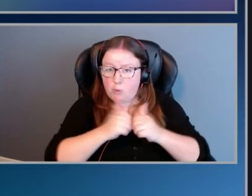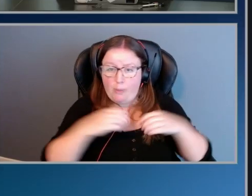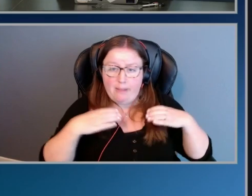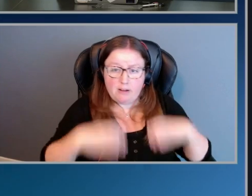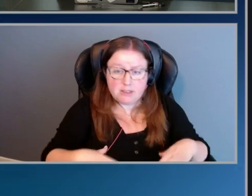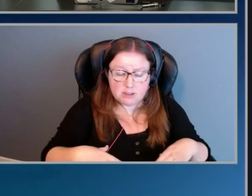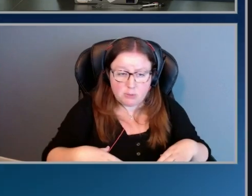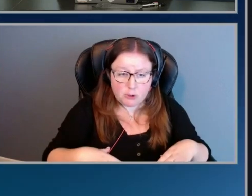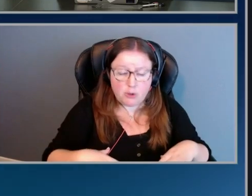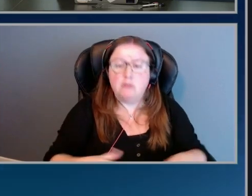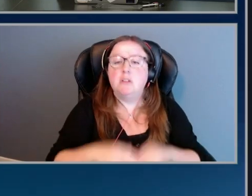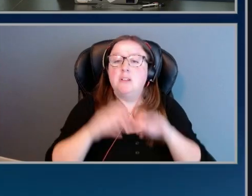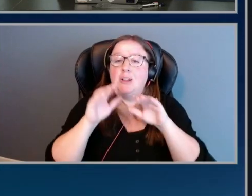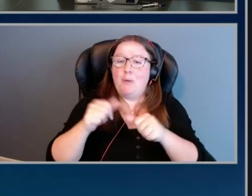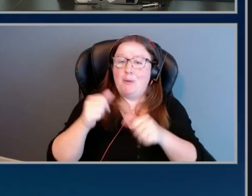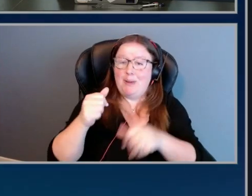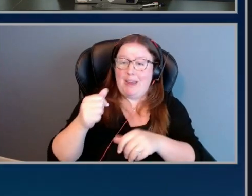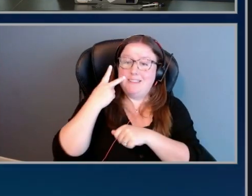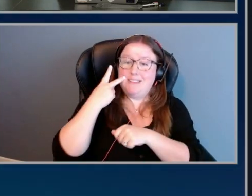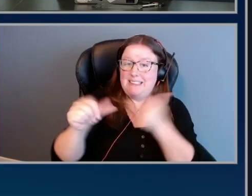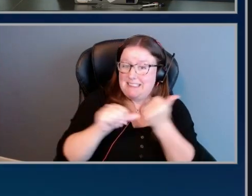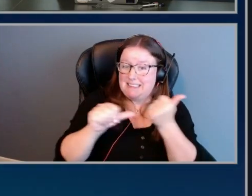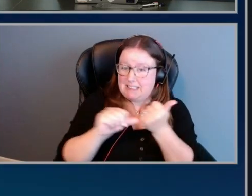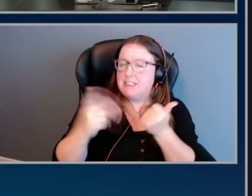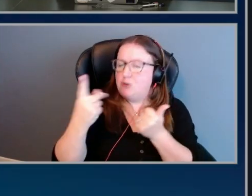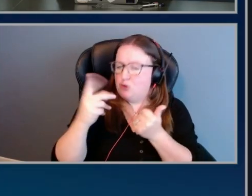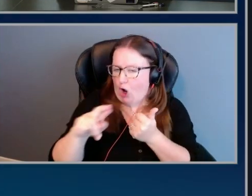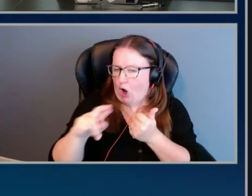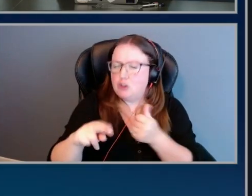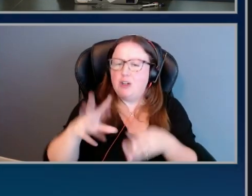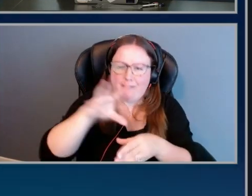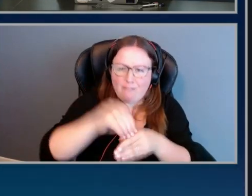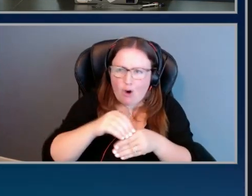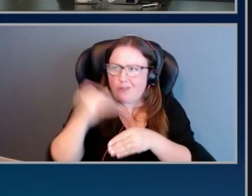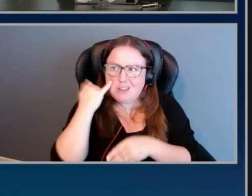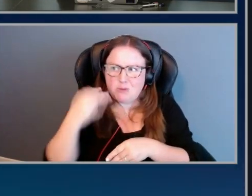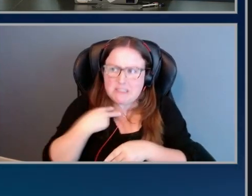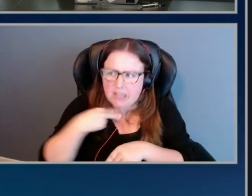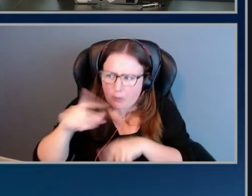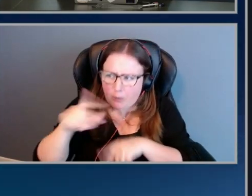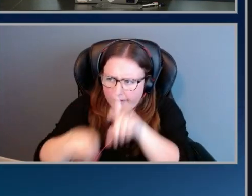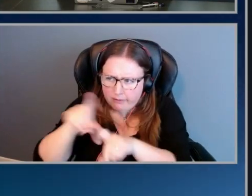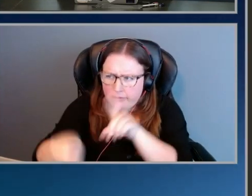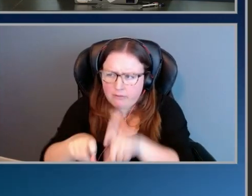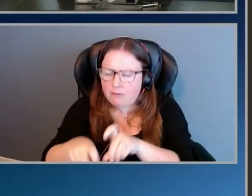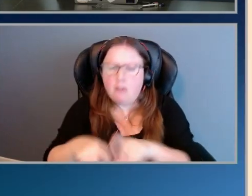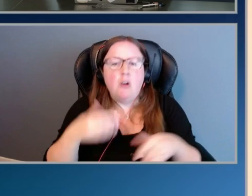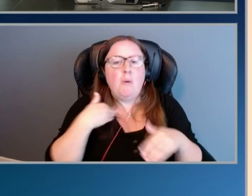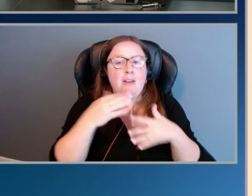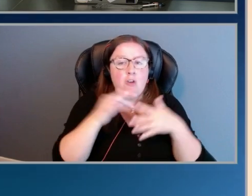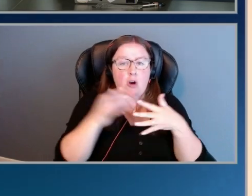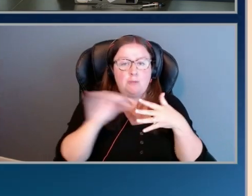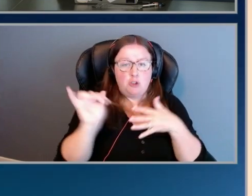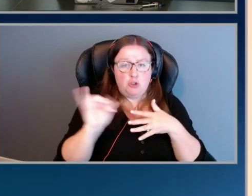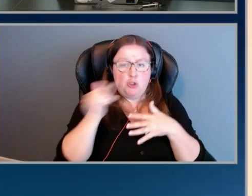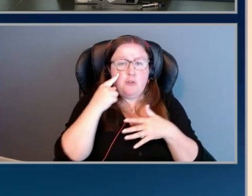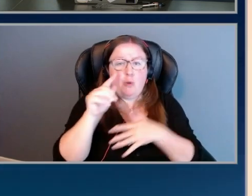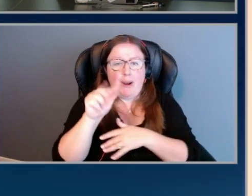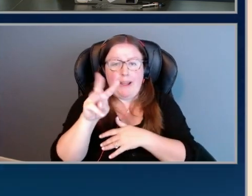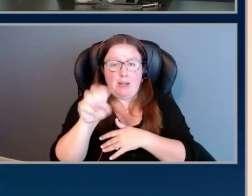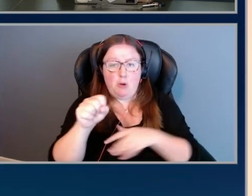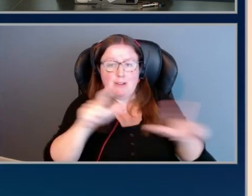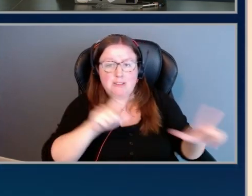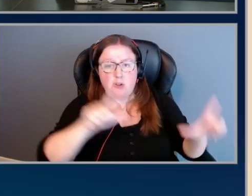also get our assistant, Dr. Newton, engaged if we get stuck. And we actually have the option to go right into an AWS console